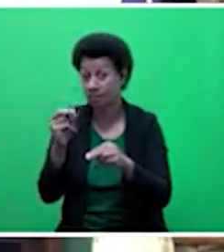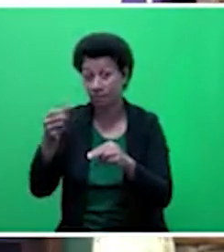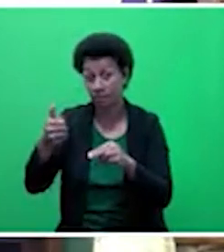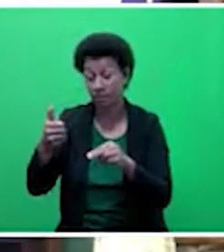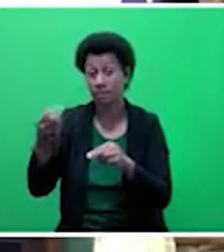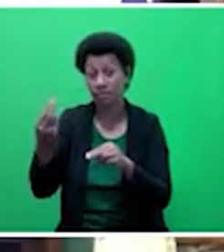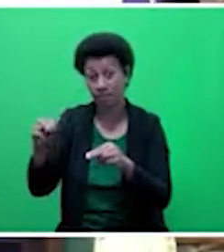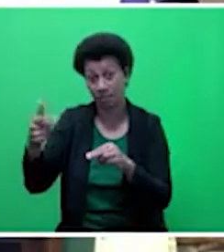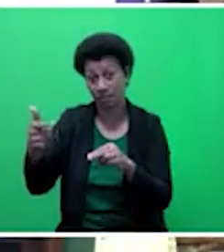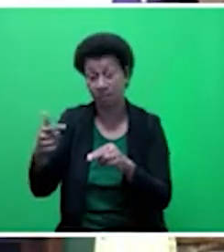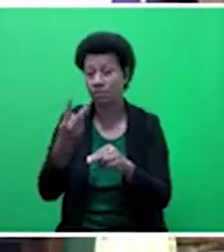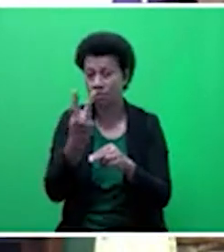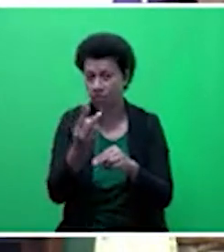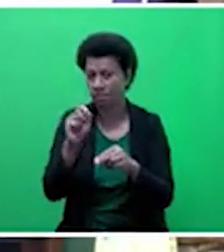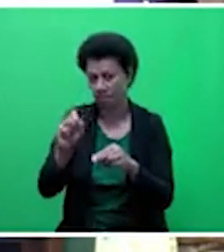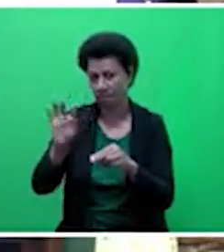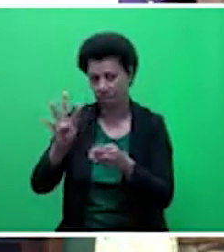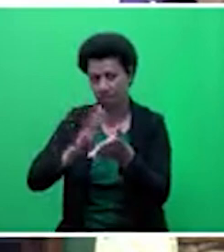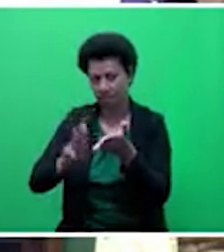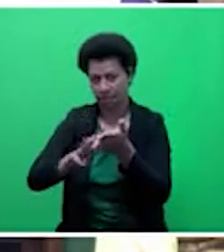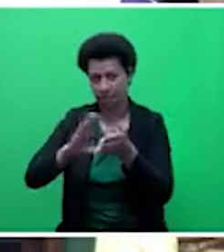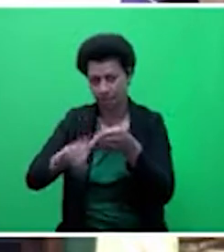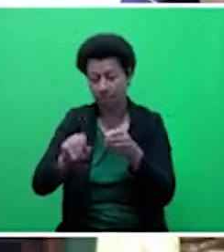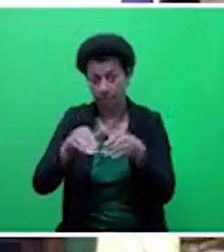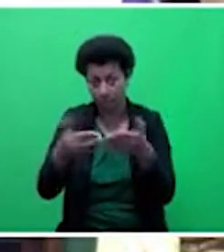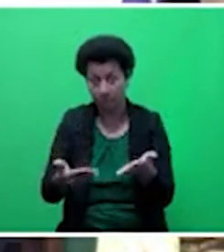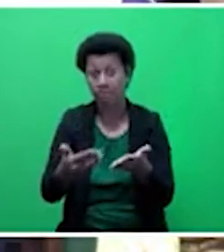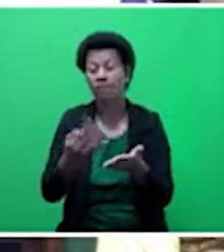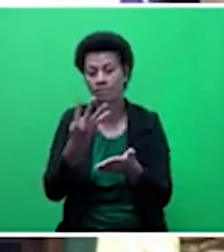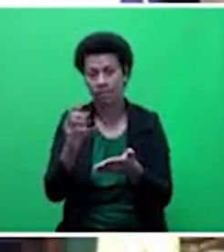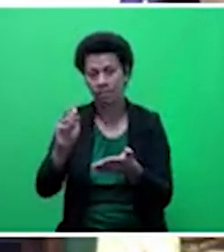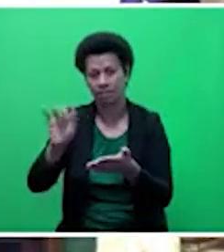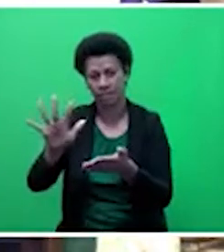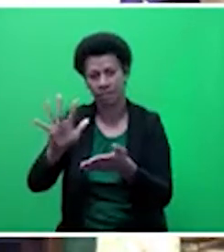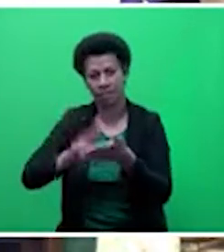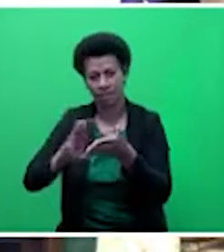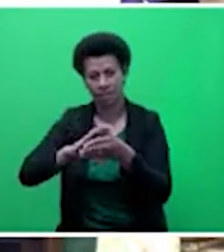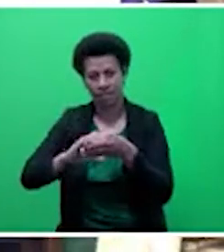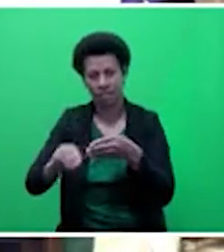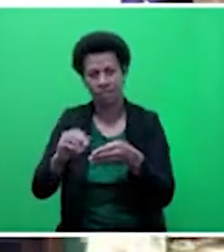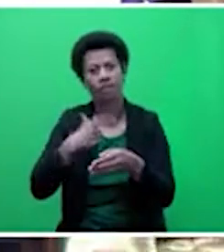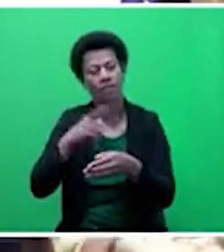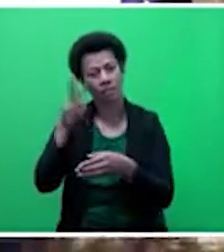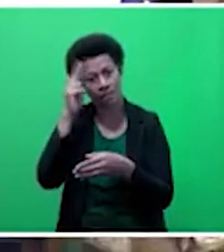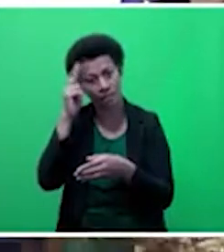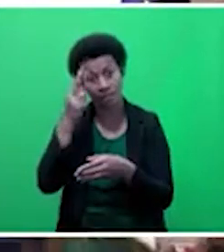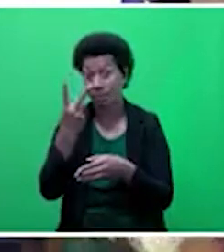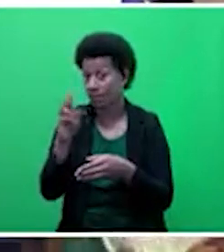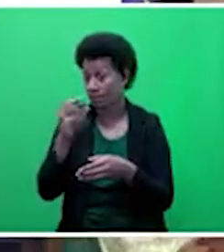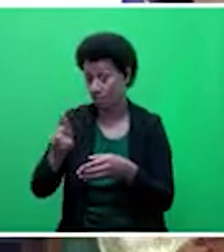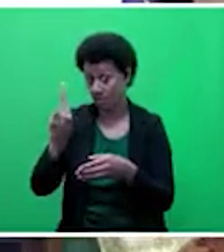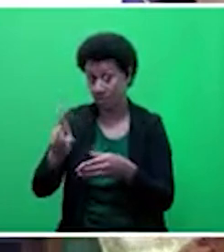budget allocated was $2.4 million. Today it gets $4.5 million. One of the reasons, of course, sir, is that, for example, in the 2021